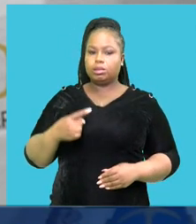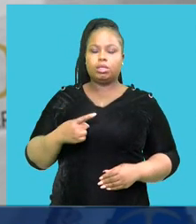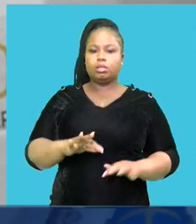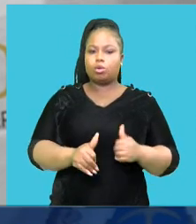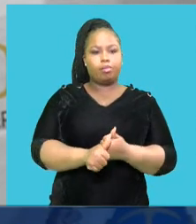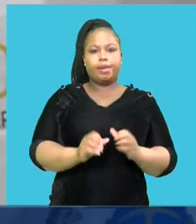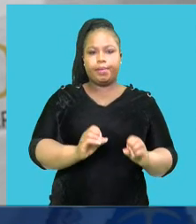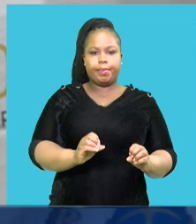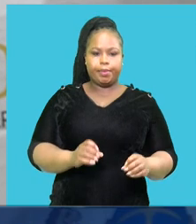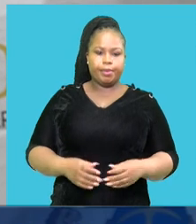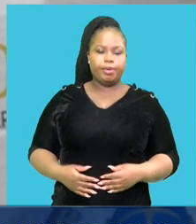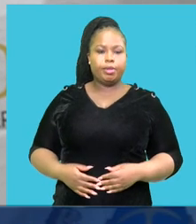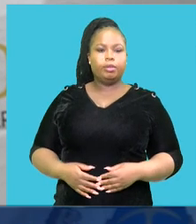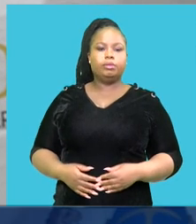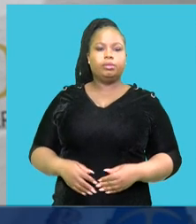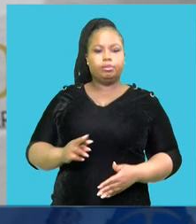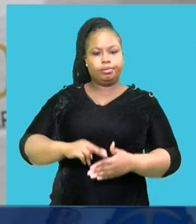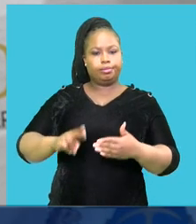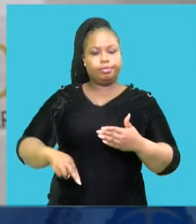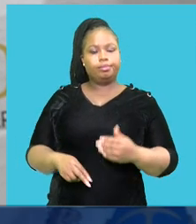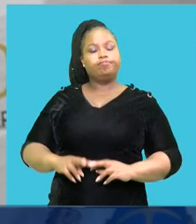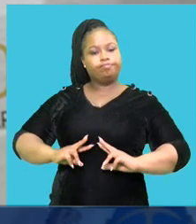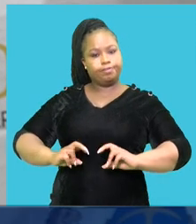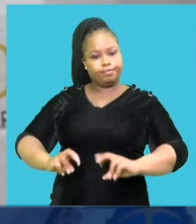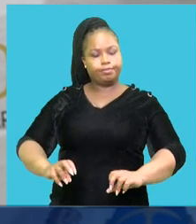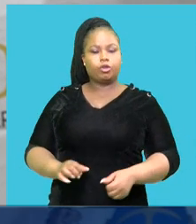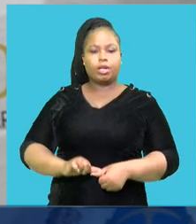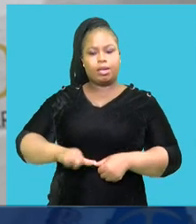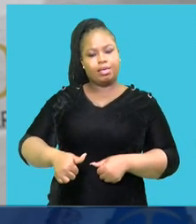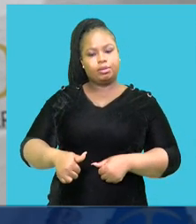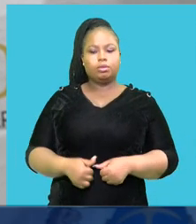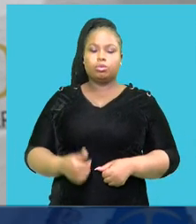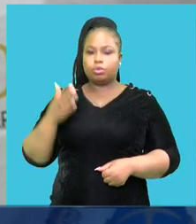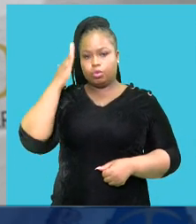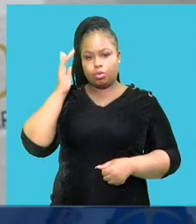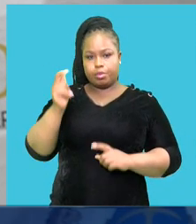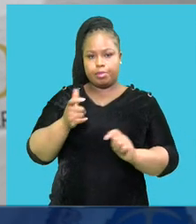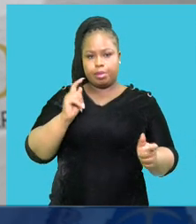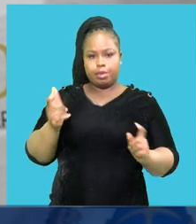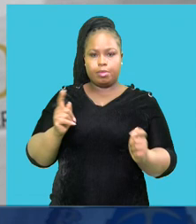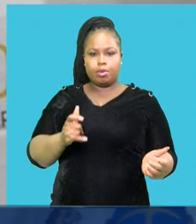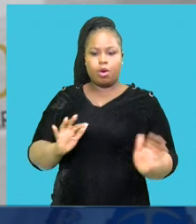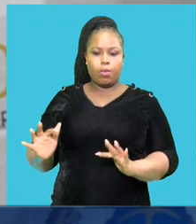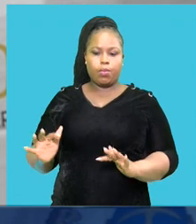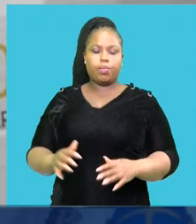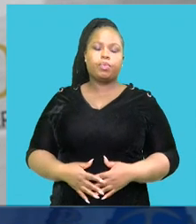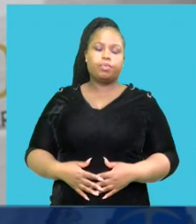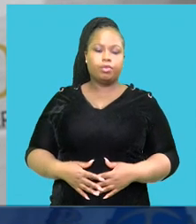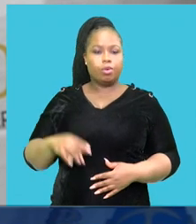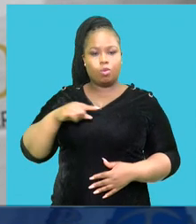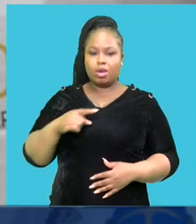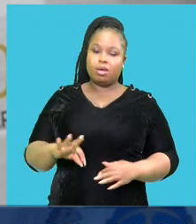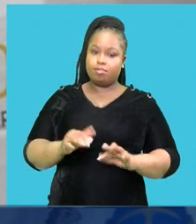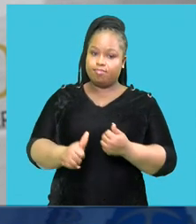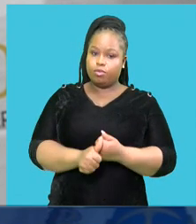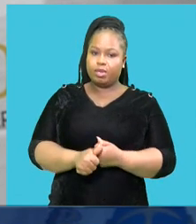-compliant. The outcome of the investigation will guide the next steps in so far as payment is concerned. Where matters of